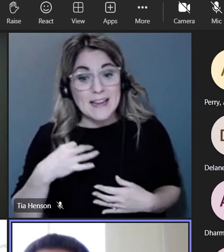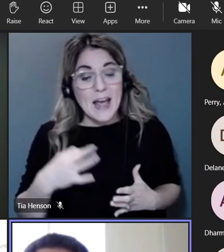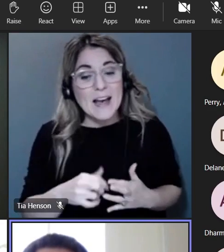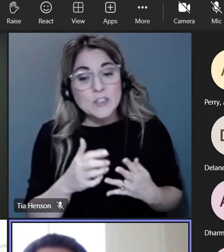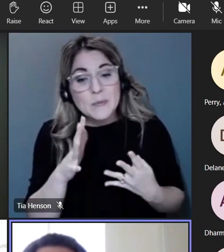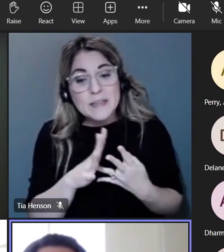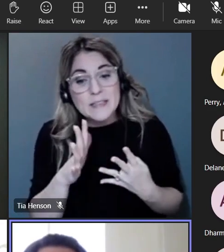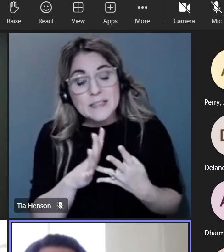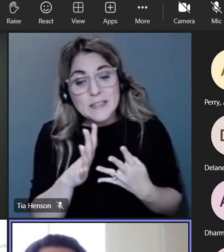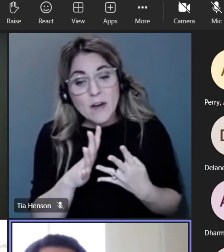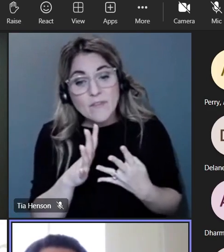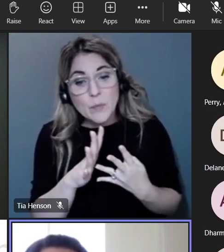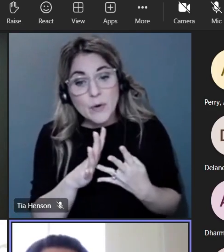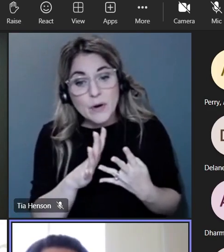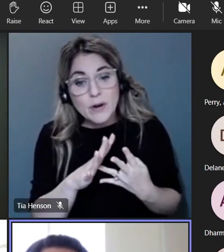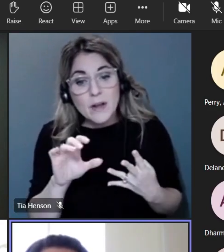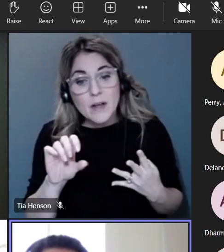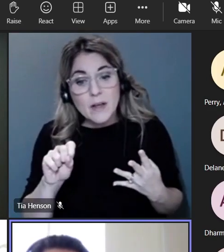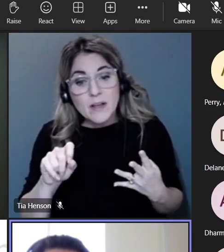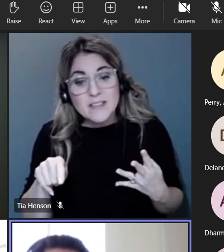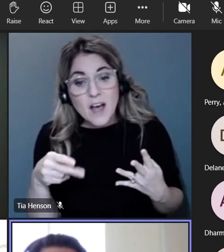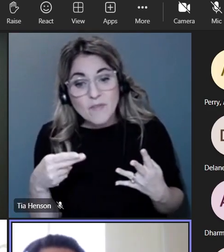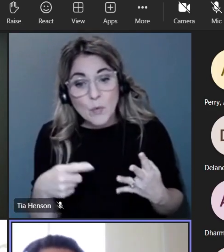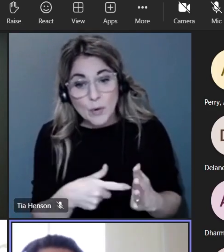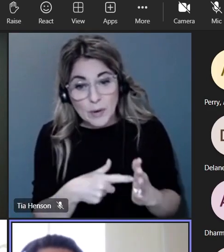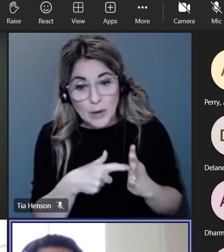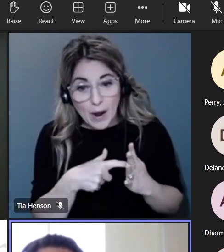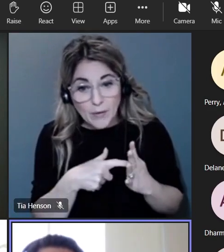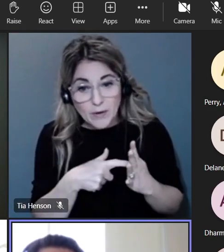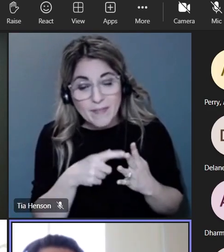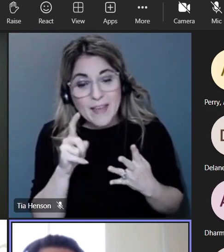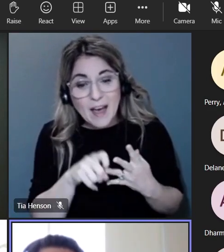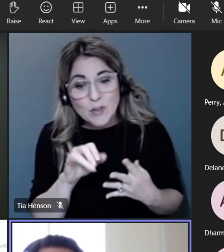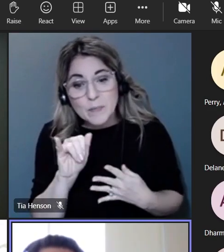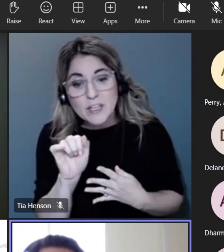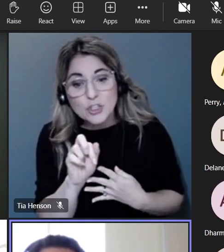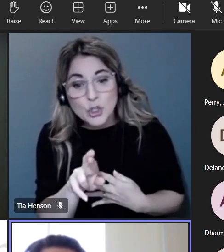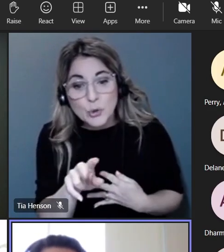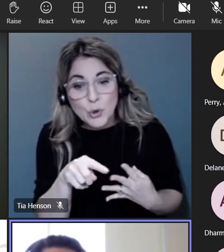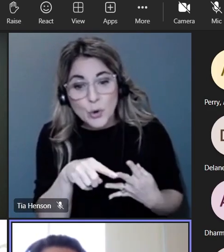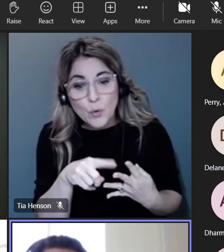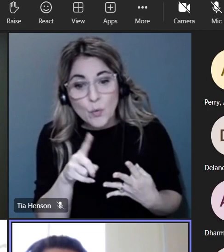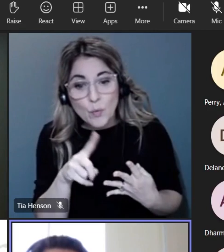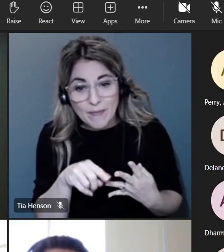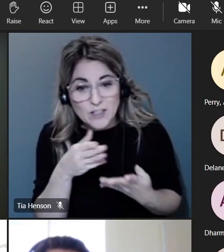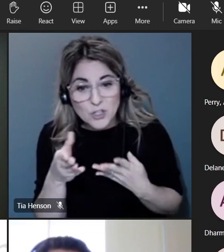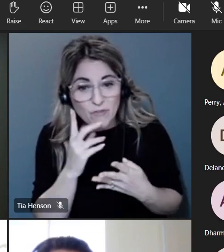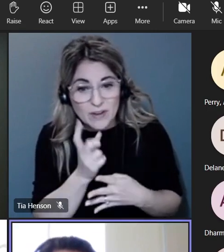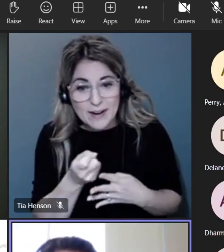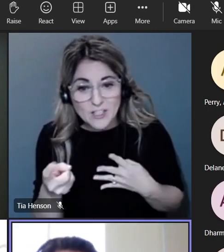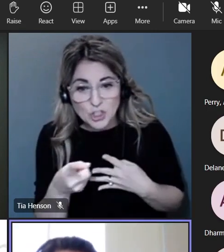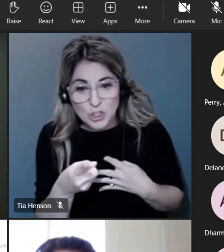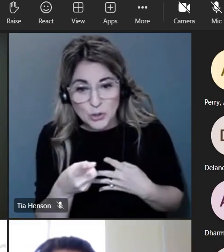junior they need to be a junior the year that they serve so Jude anything you want to say for those maybe considering applying